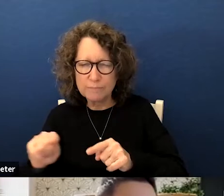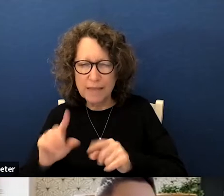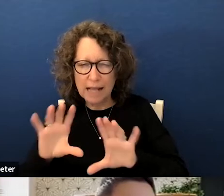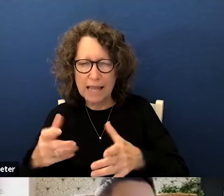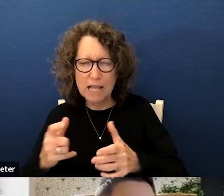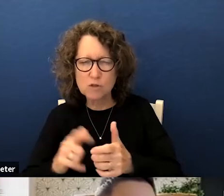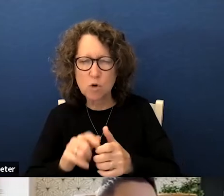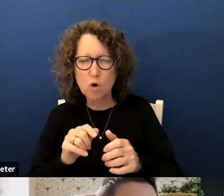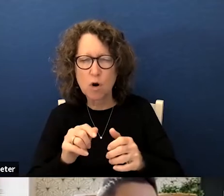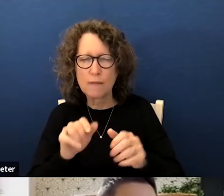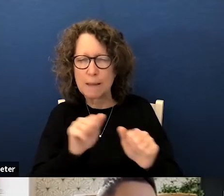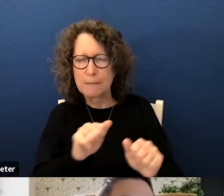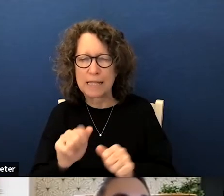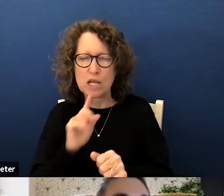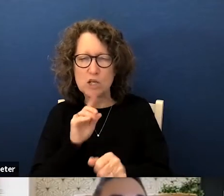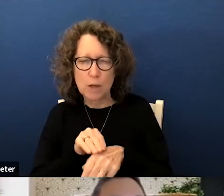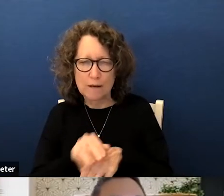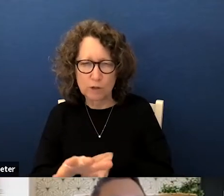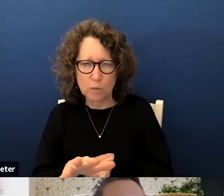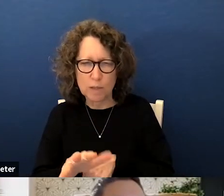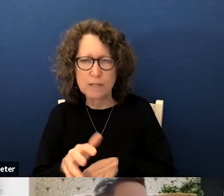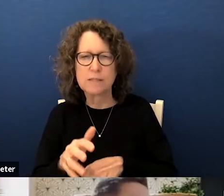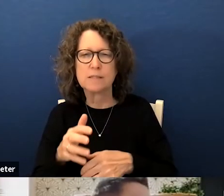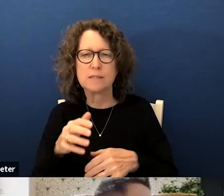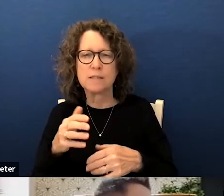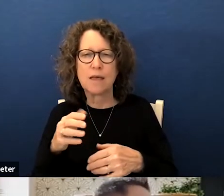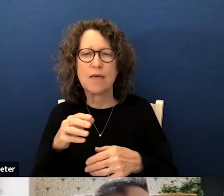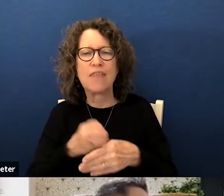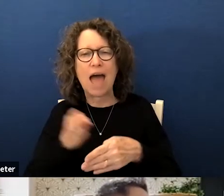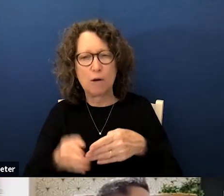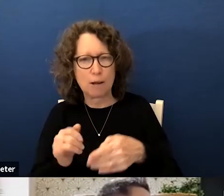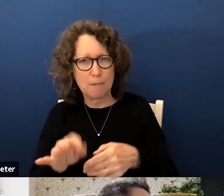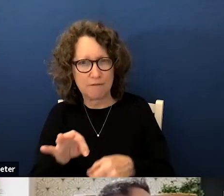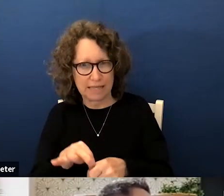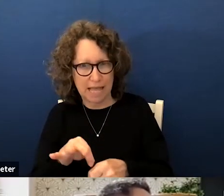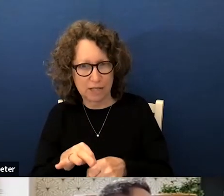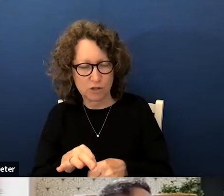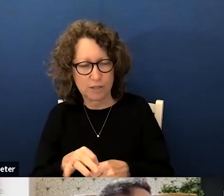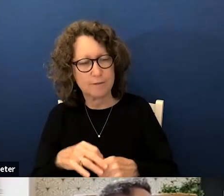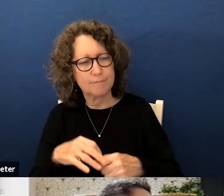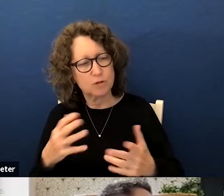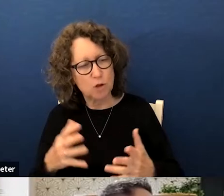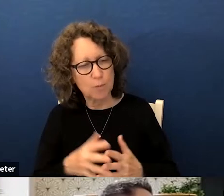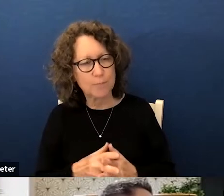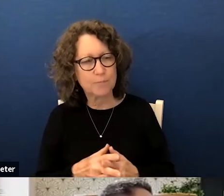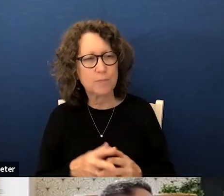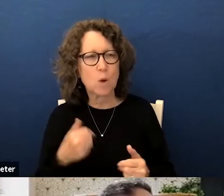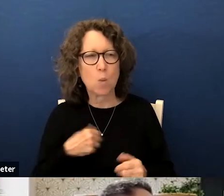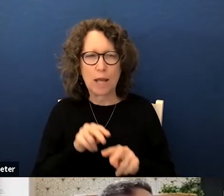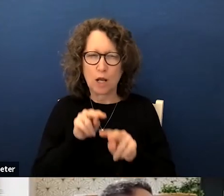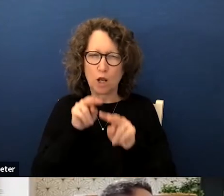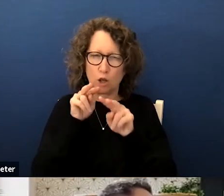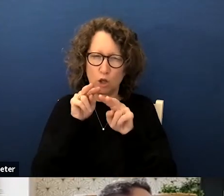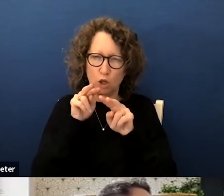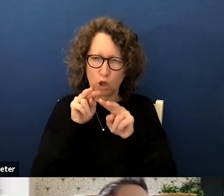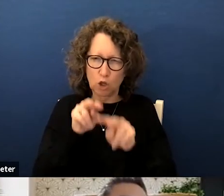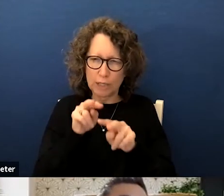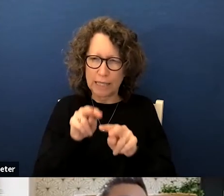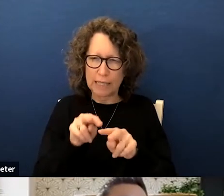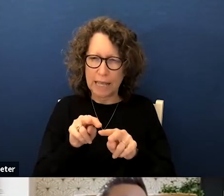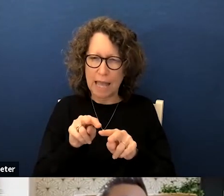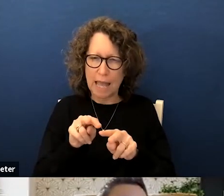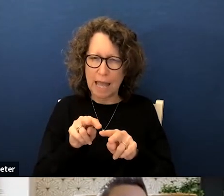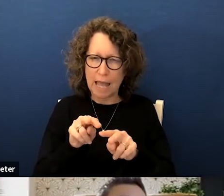ability to influence now come of the election and so um when looking at the gray